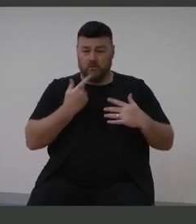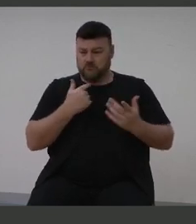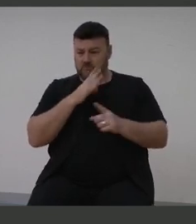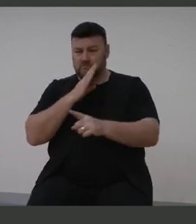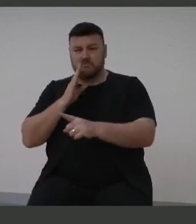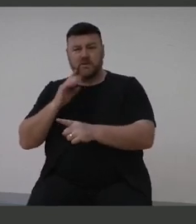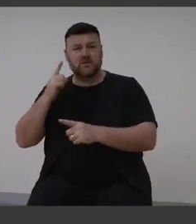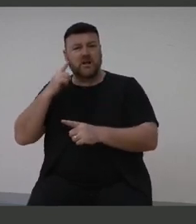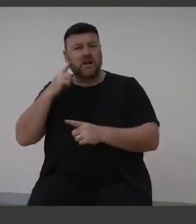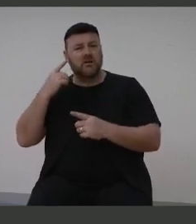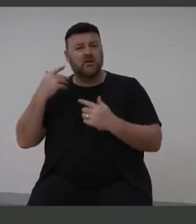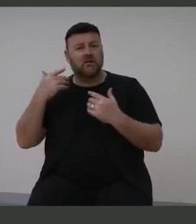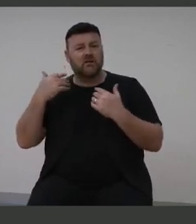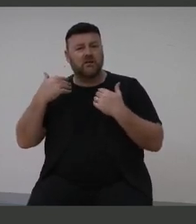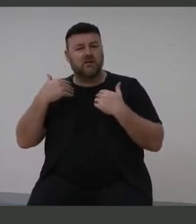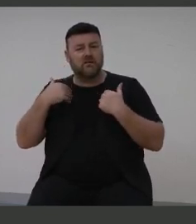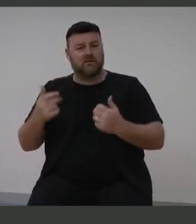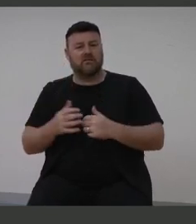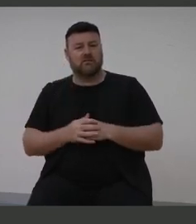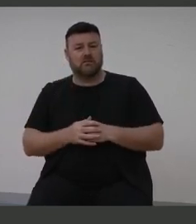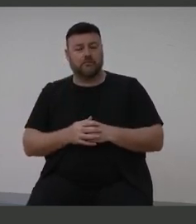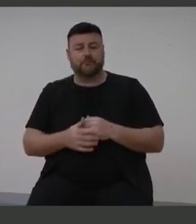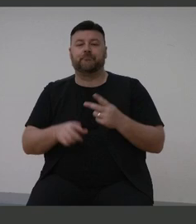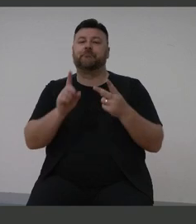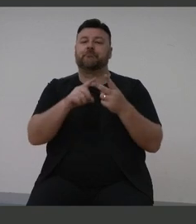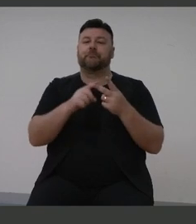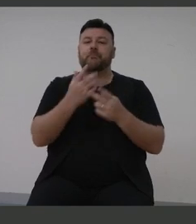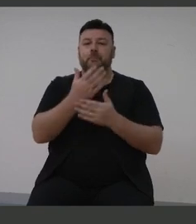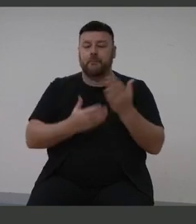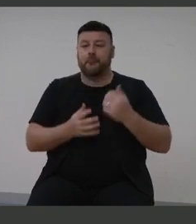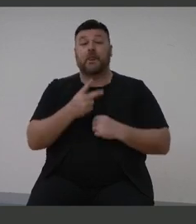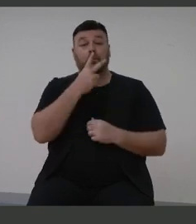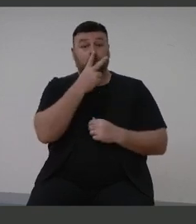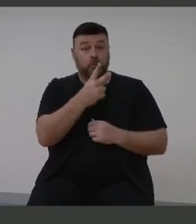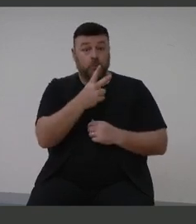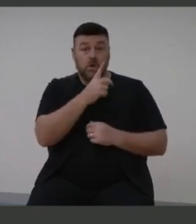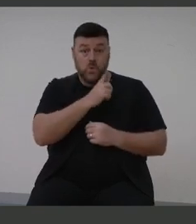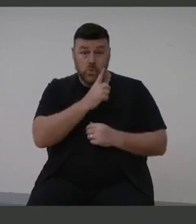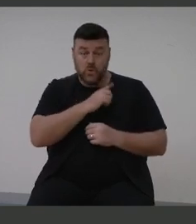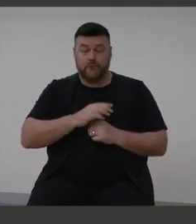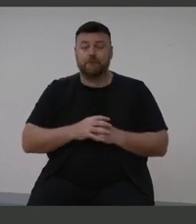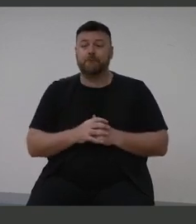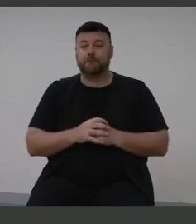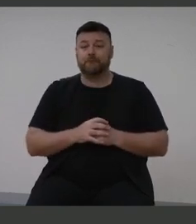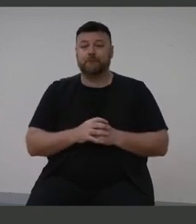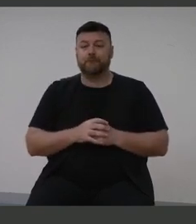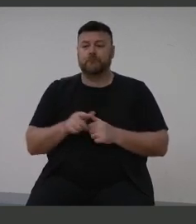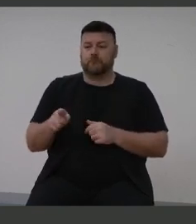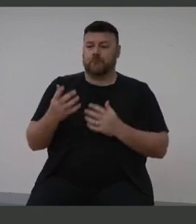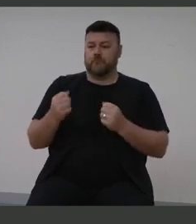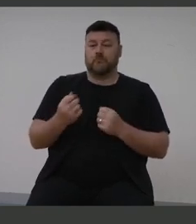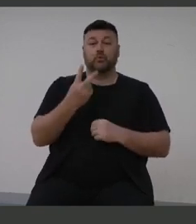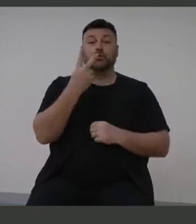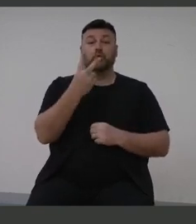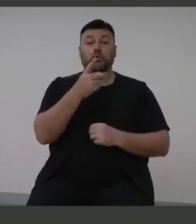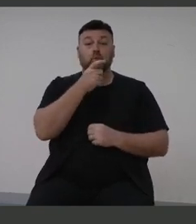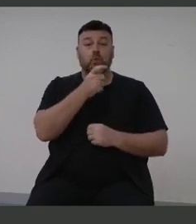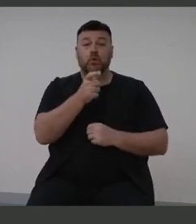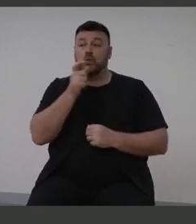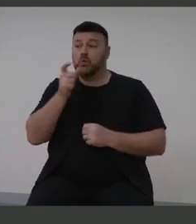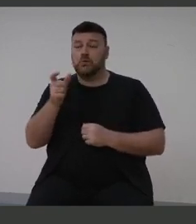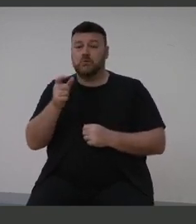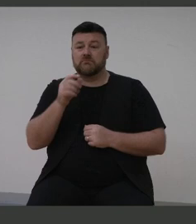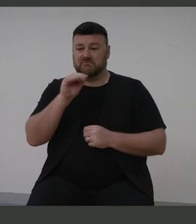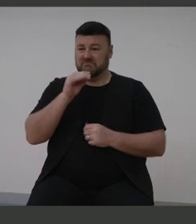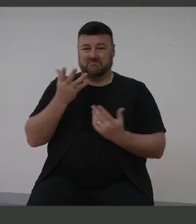Which takes me to my second story. A two-year-old girl presenting with two words. Not speaking